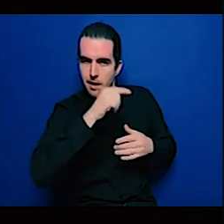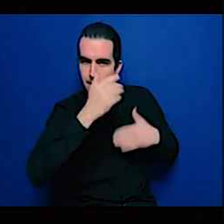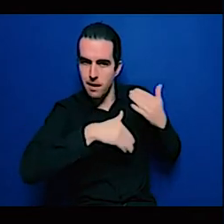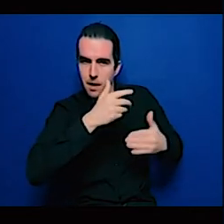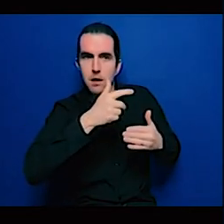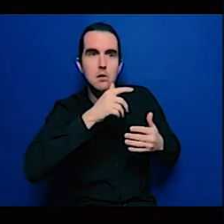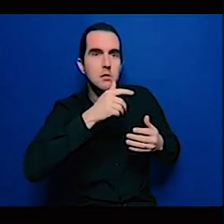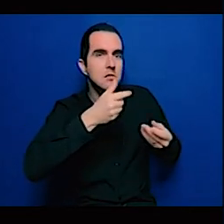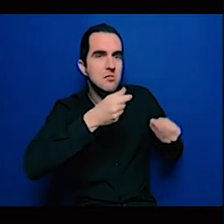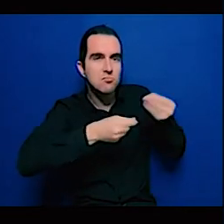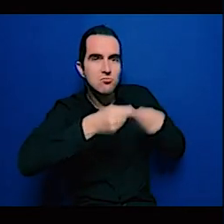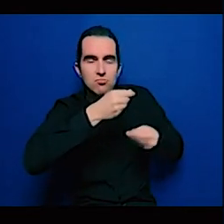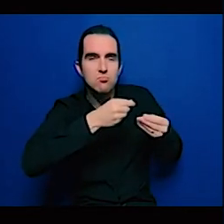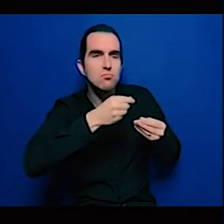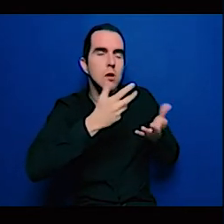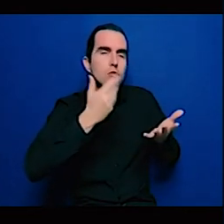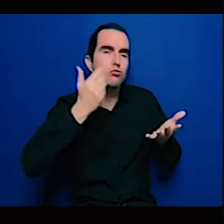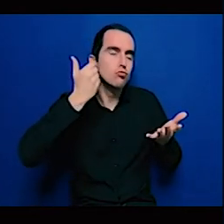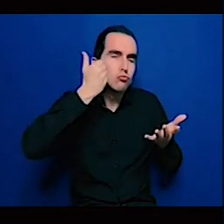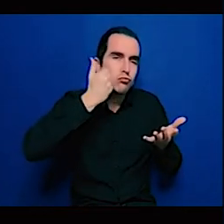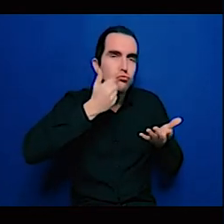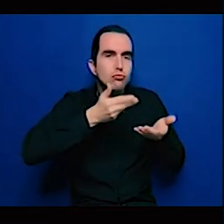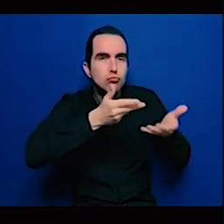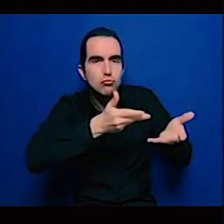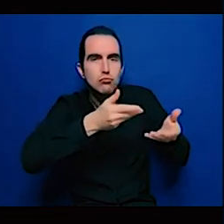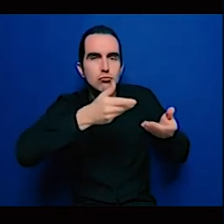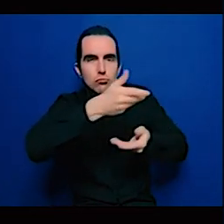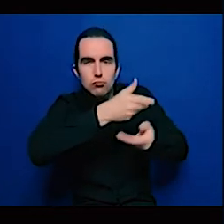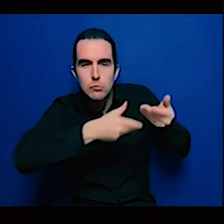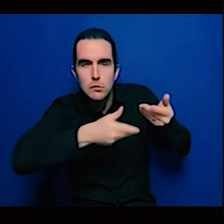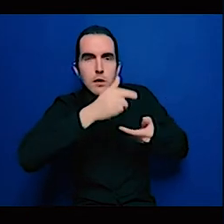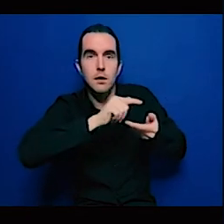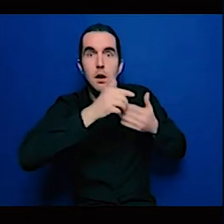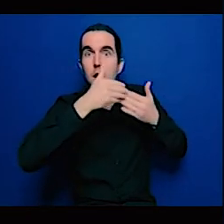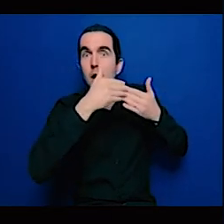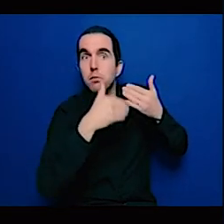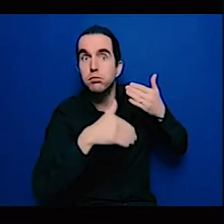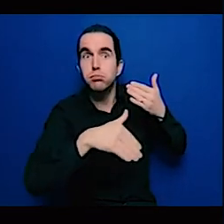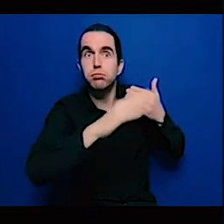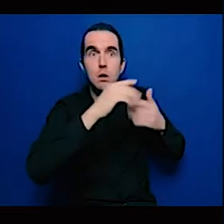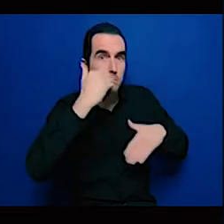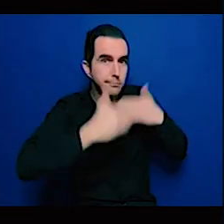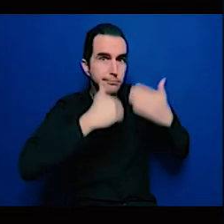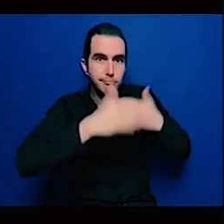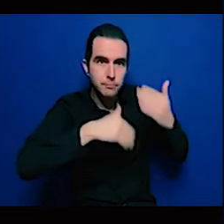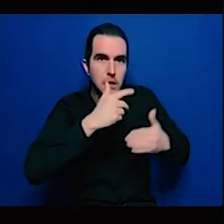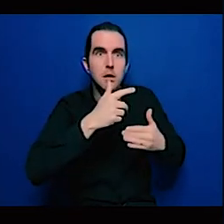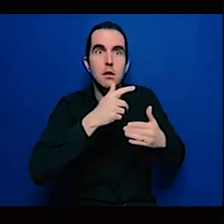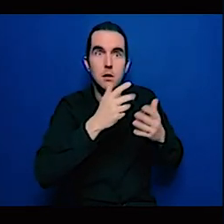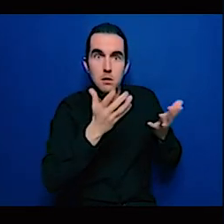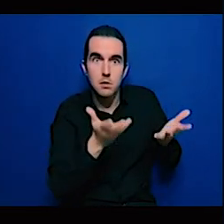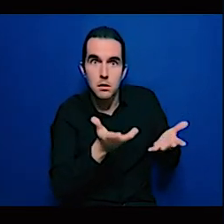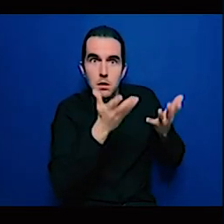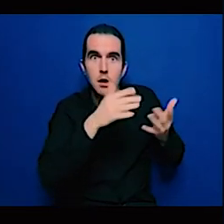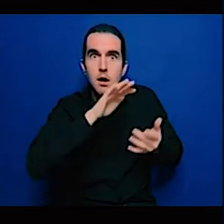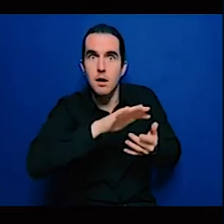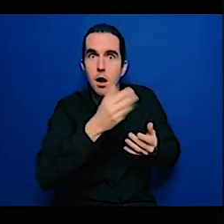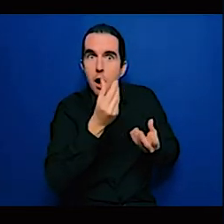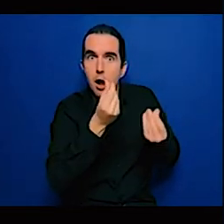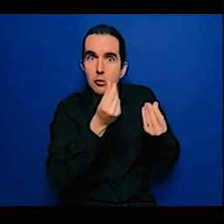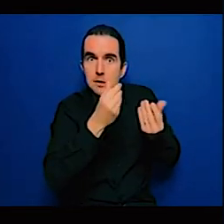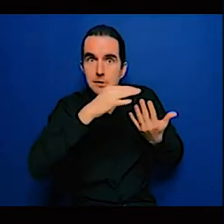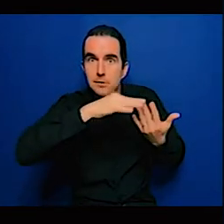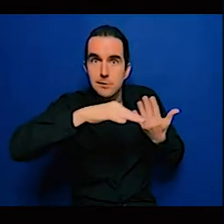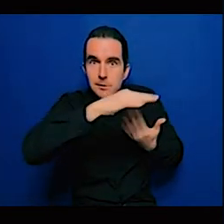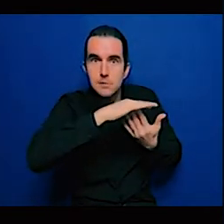can be opaque right so it's done by the banks we take it through our processes we approve it but to get that money out of